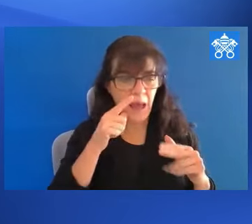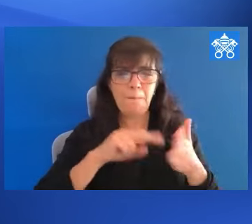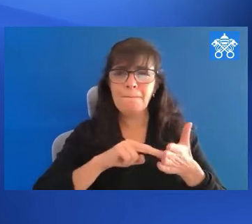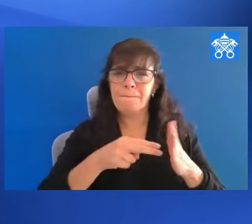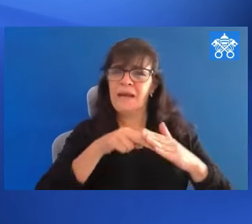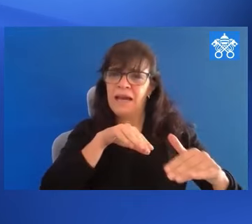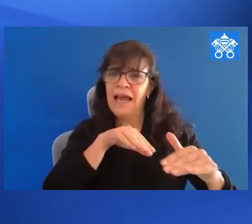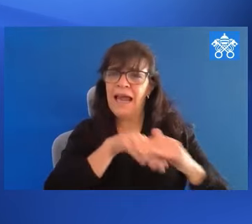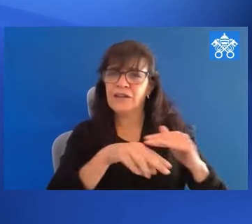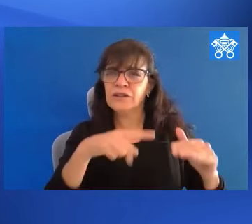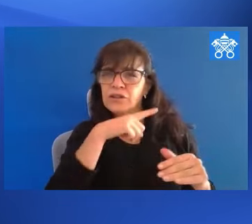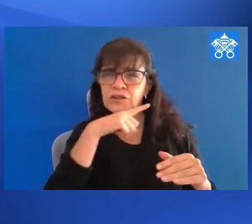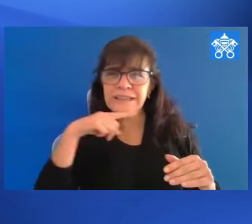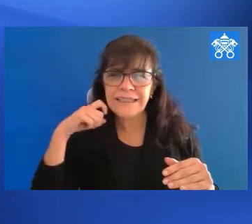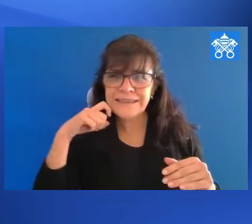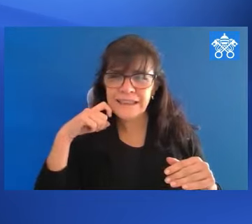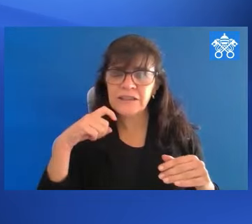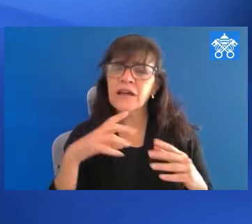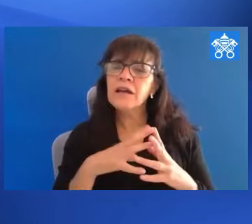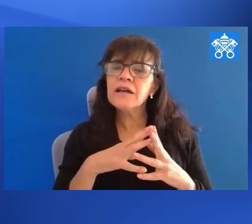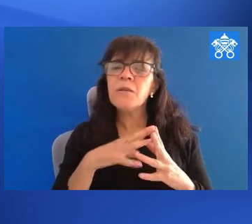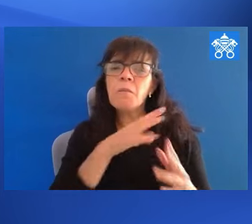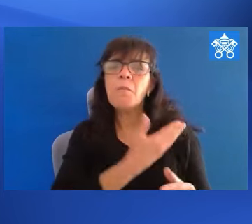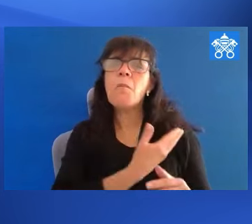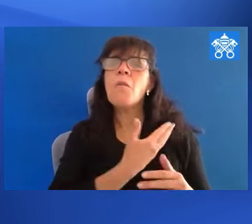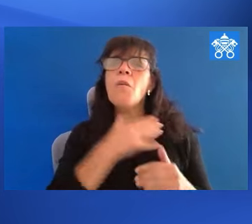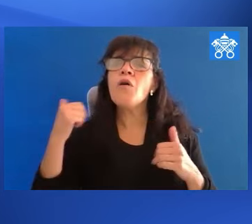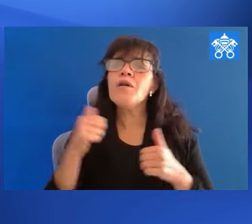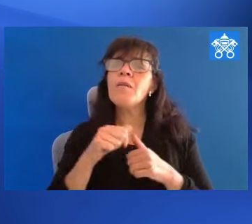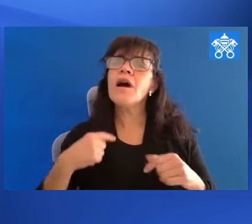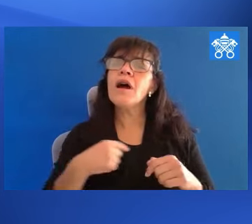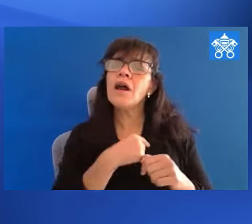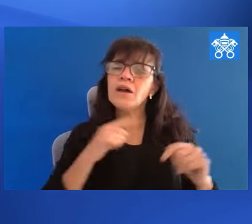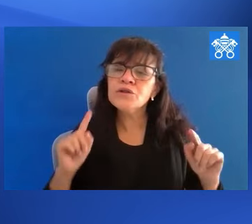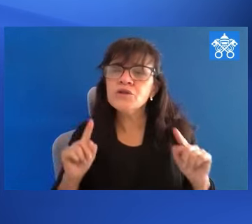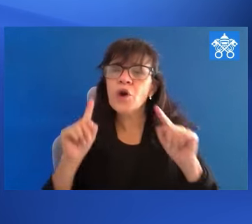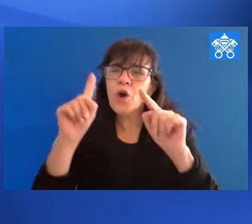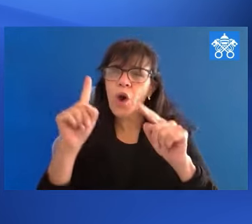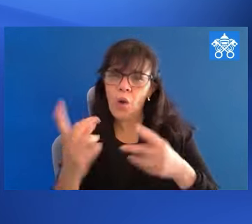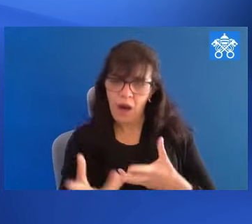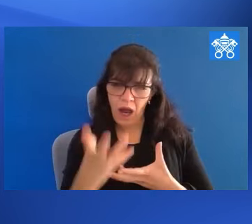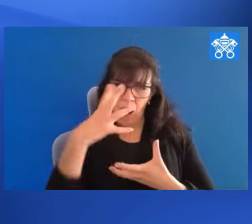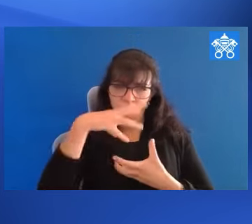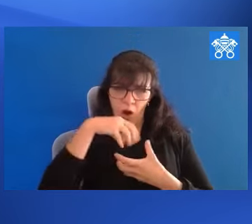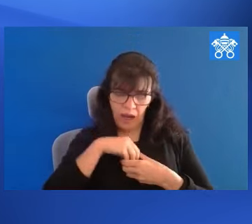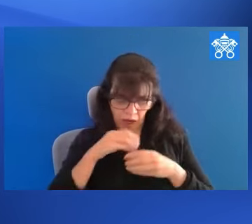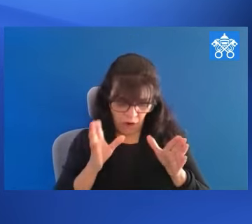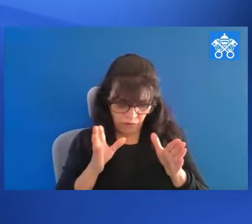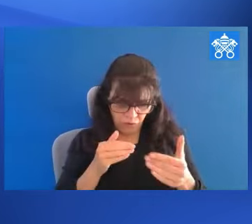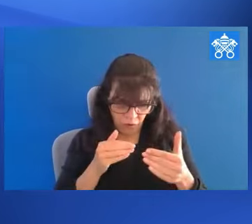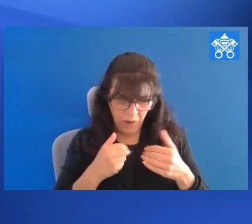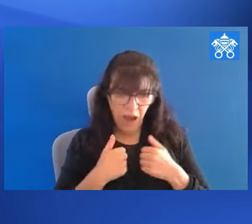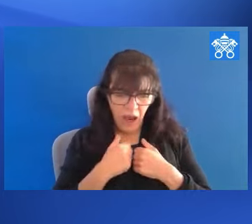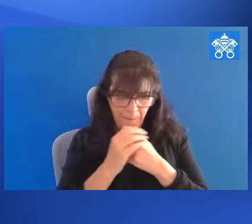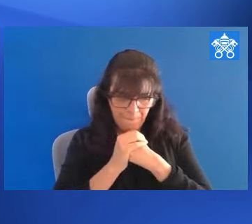and it's in a time, as the Pope reminded us on that occasion, to go to our inner room and to pray.